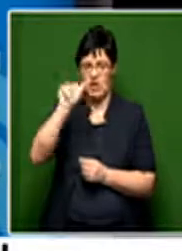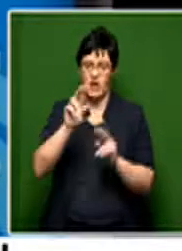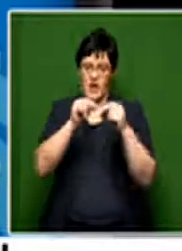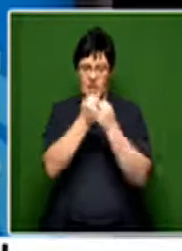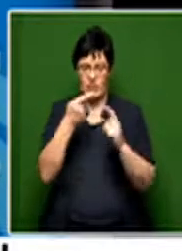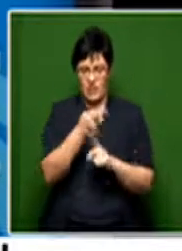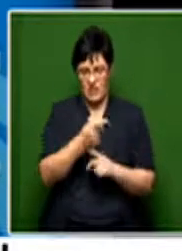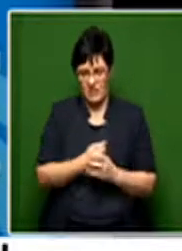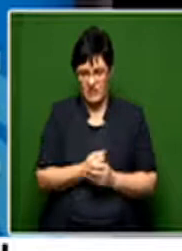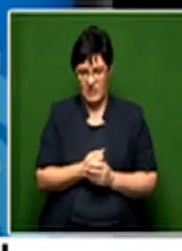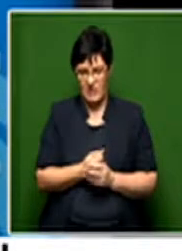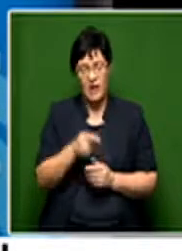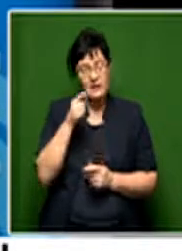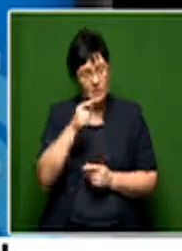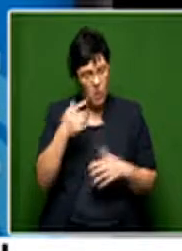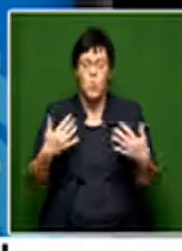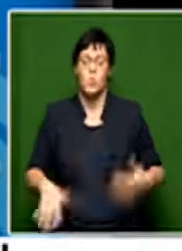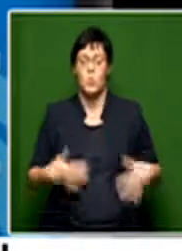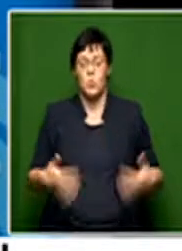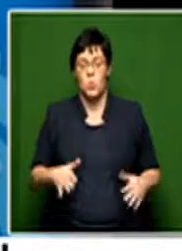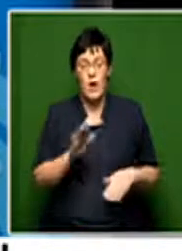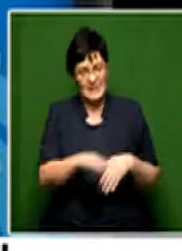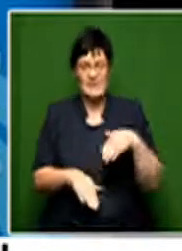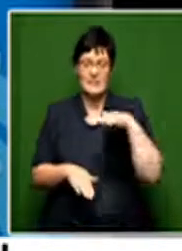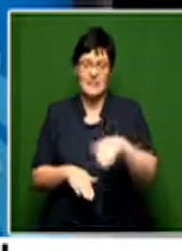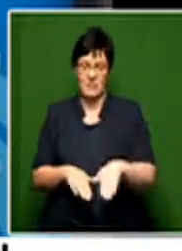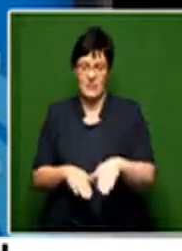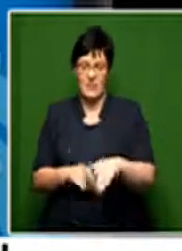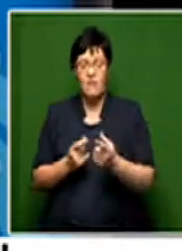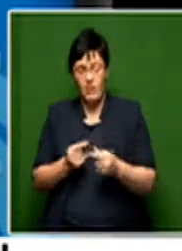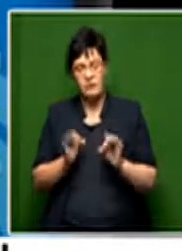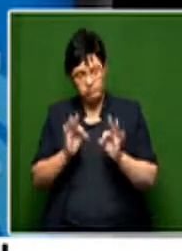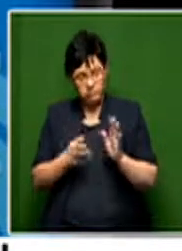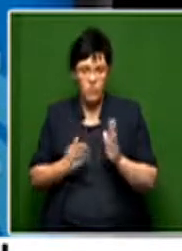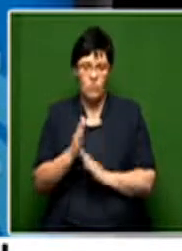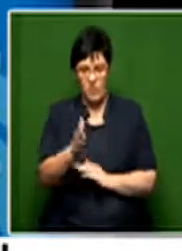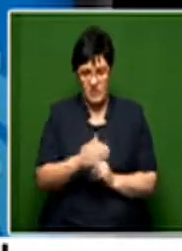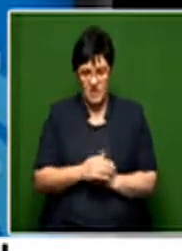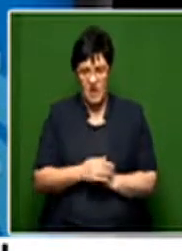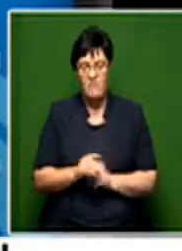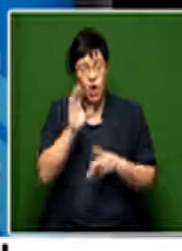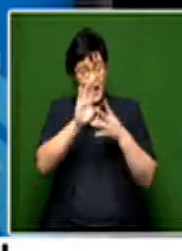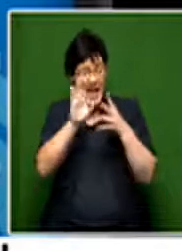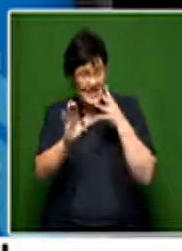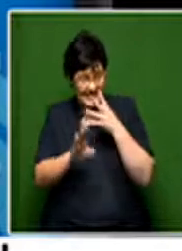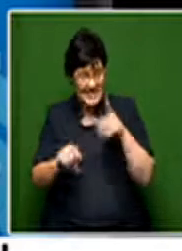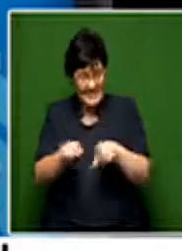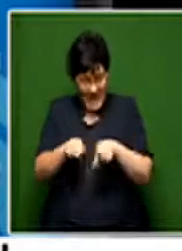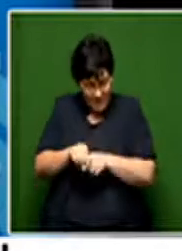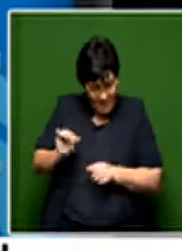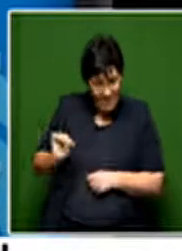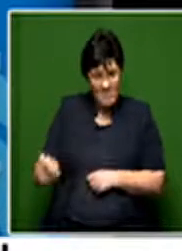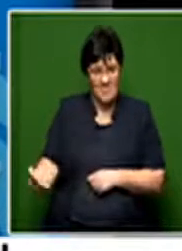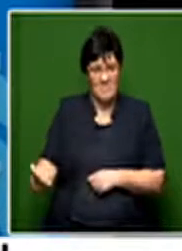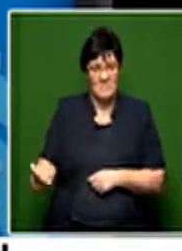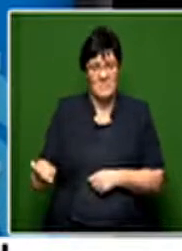he will be a great step to the right direction. And it is for the cases like his,